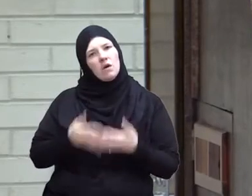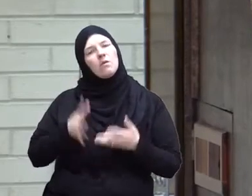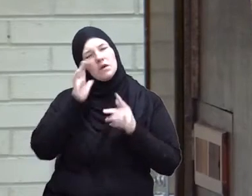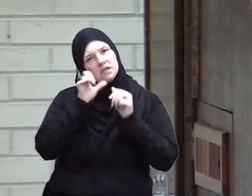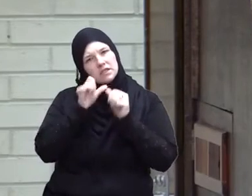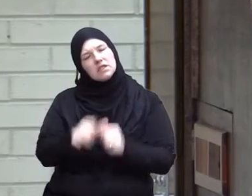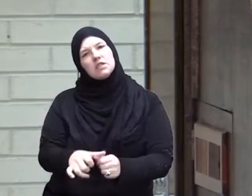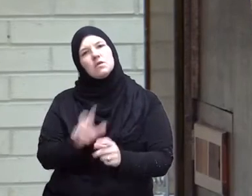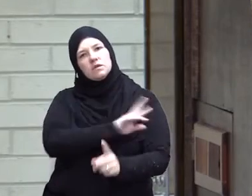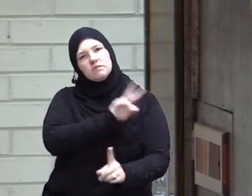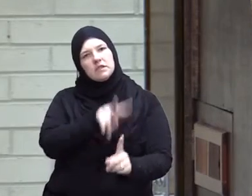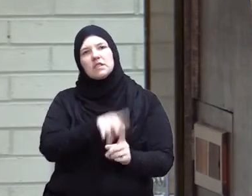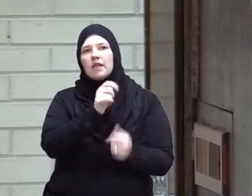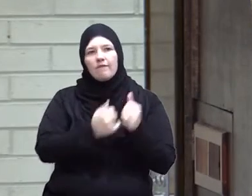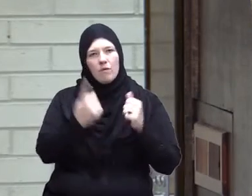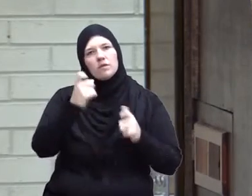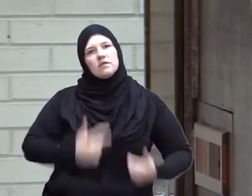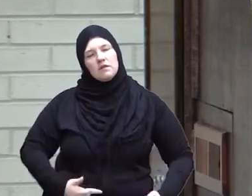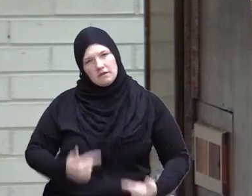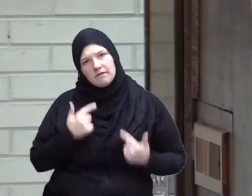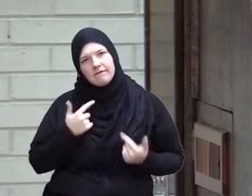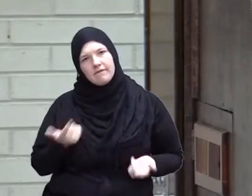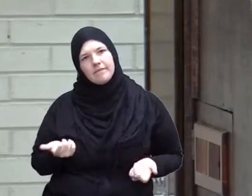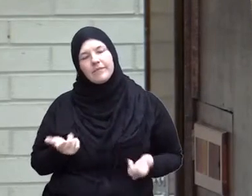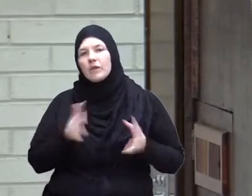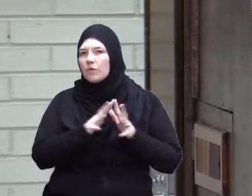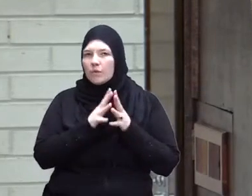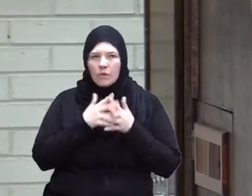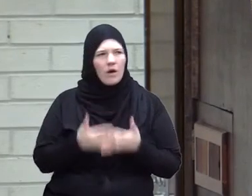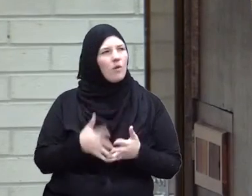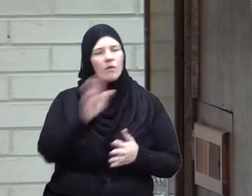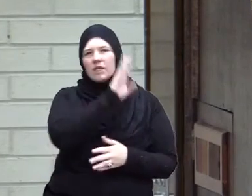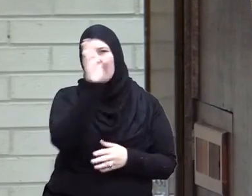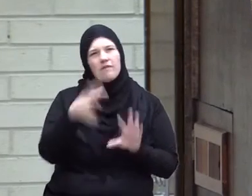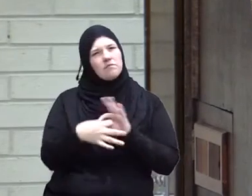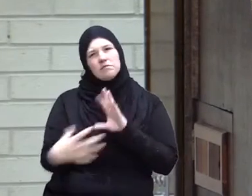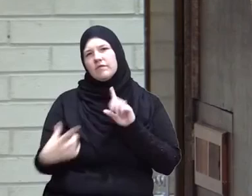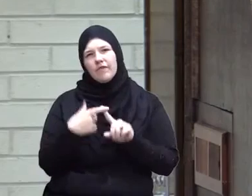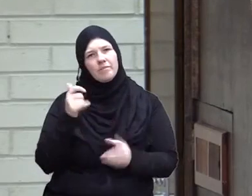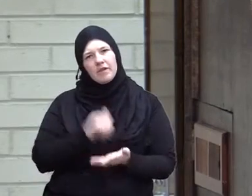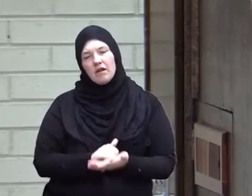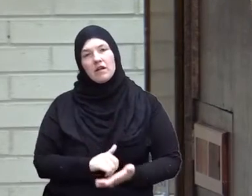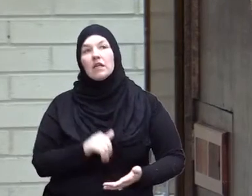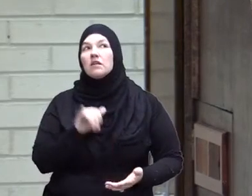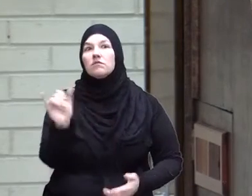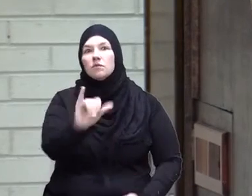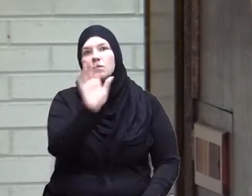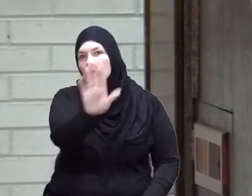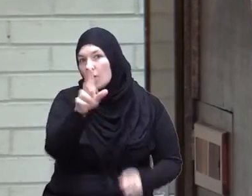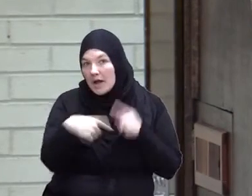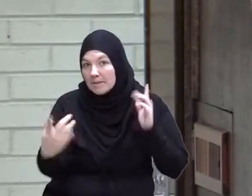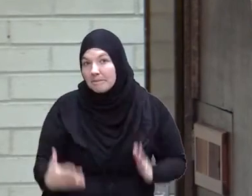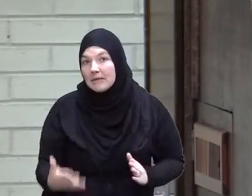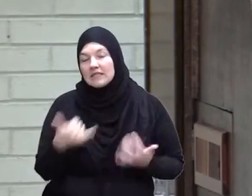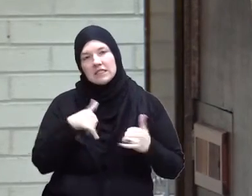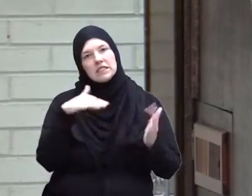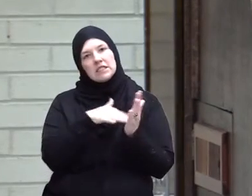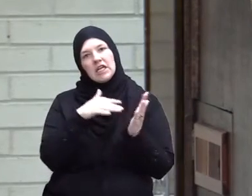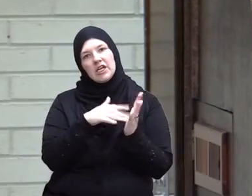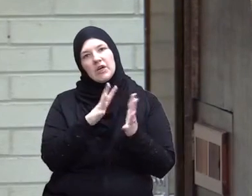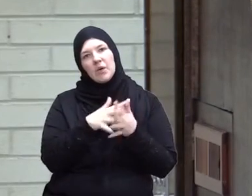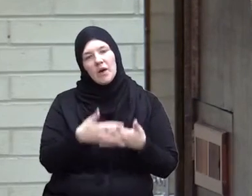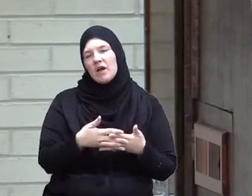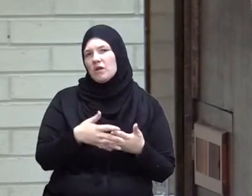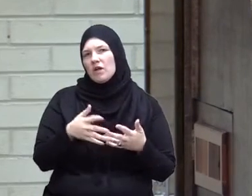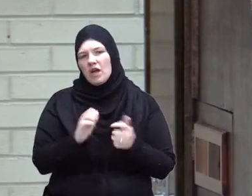to be irrelevant to everybody's life the Quran will never be separated even your enemies are studying the Quran to